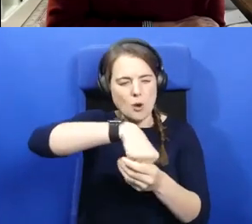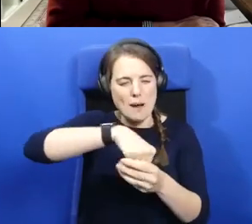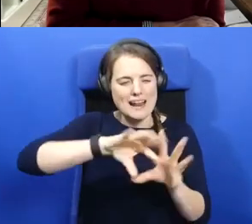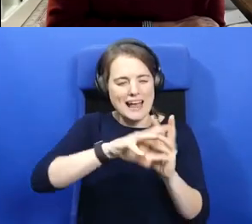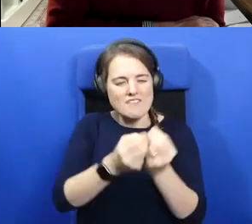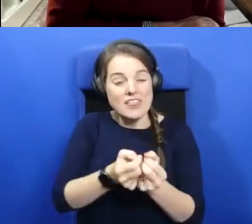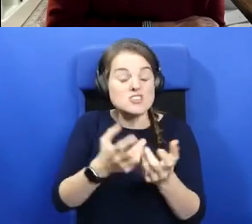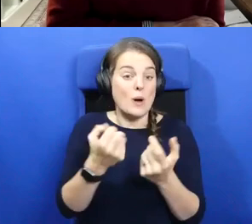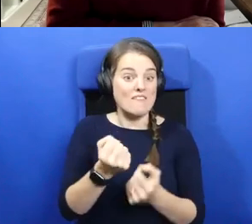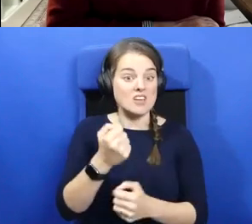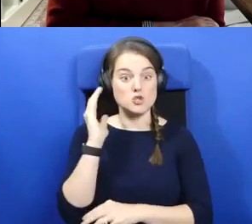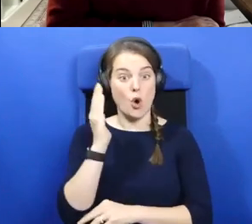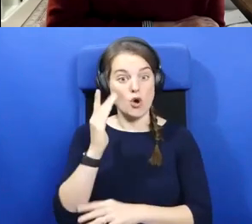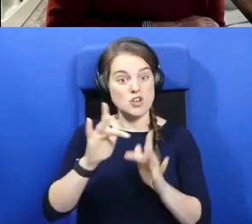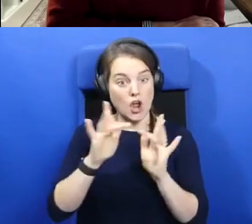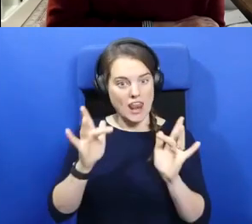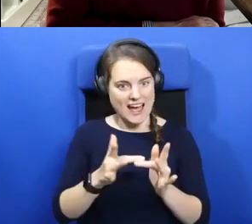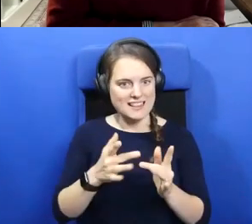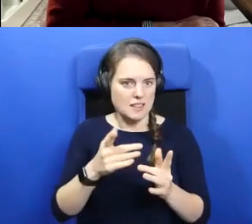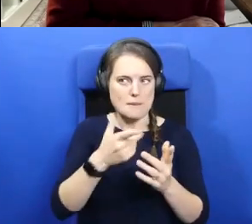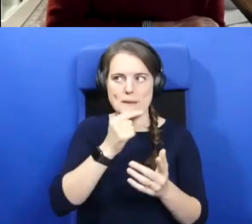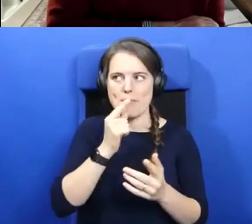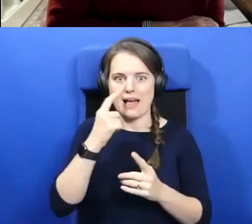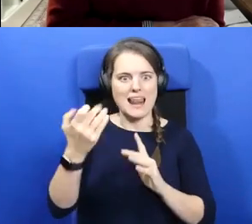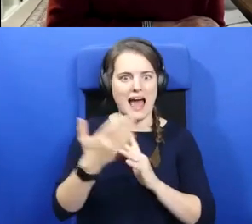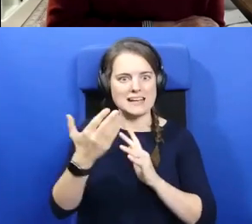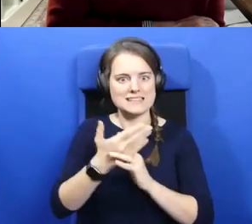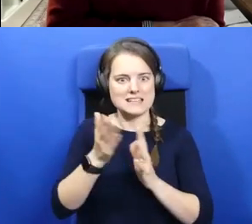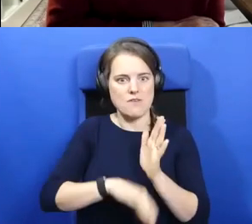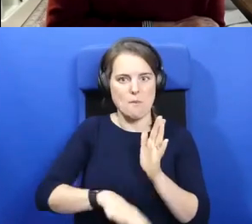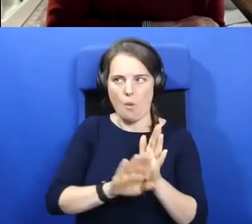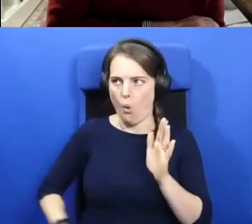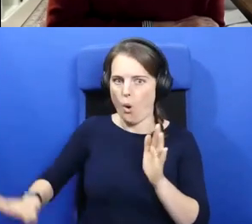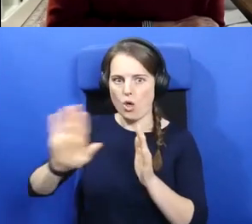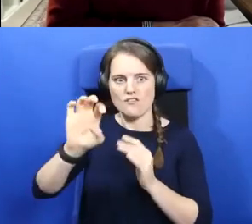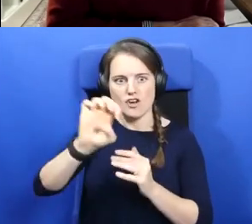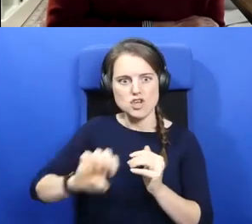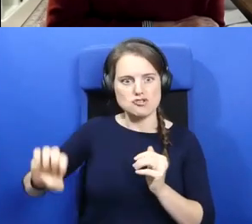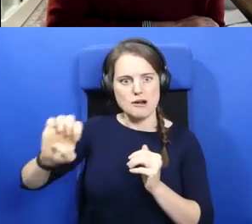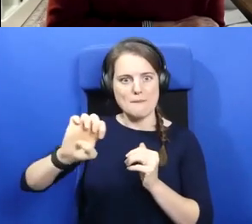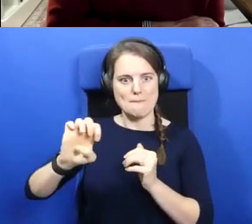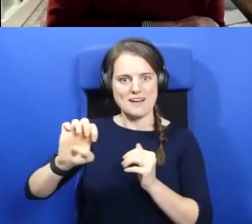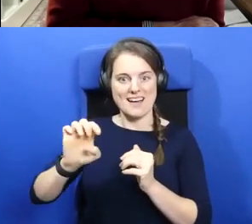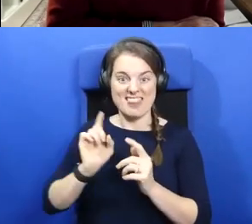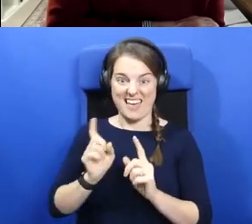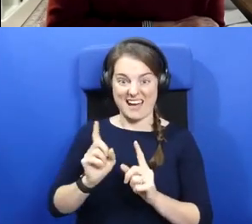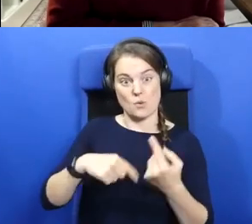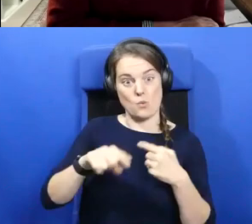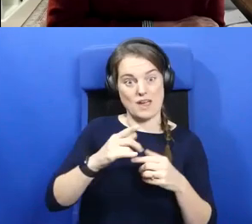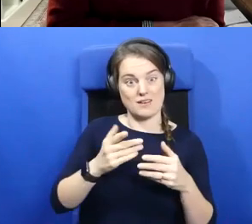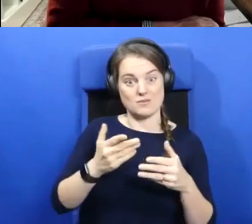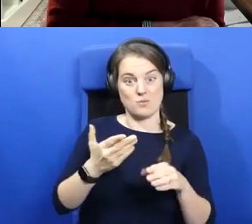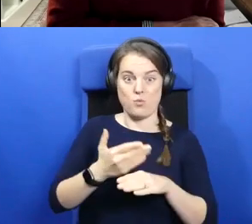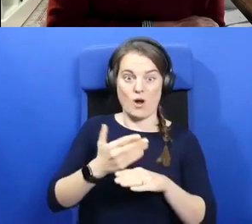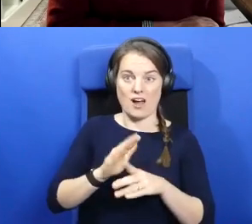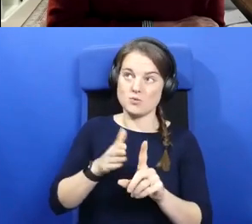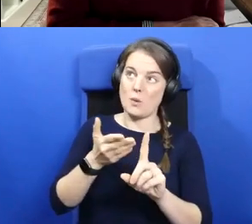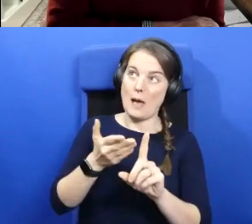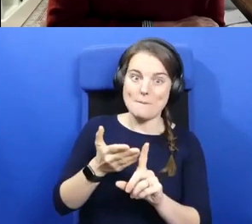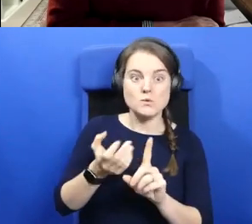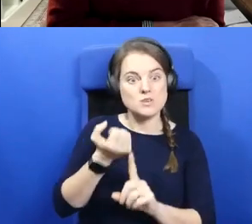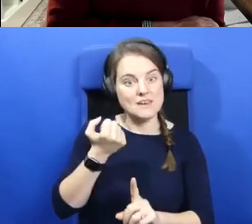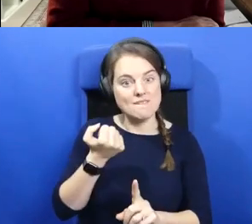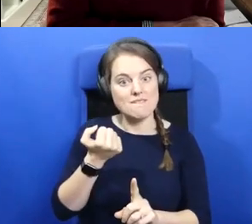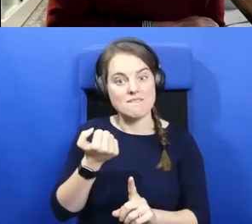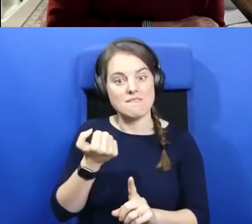online that people can access from wherever they are in Europe, at that scale we're working on at times. Um, it's the things